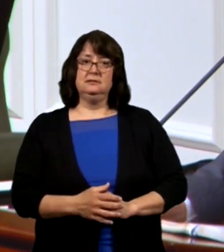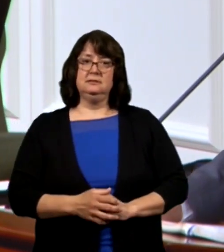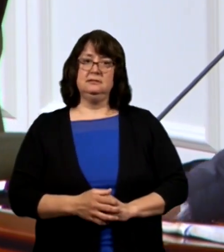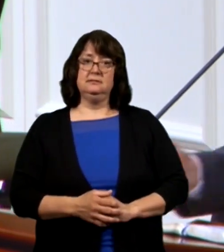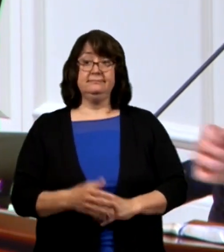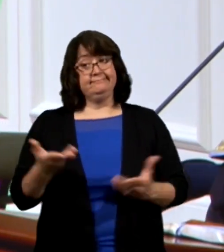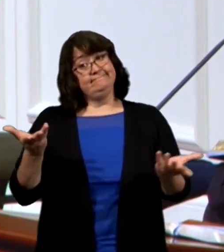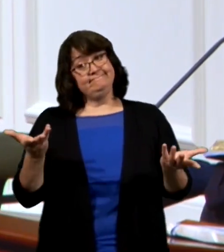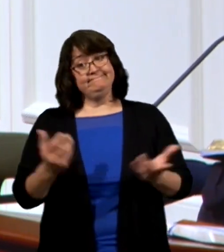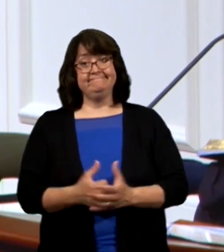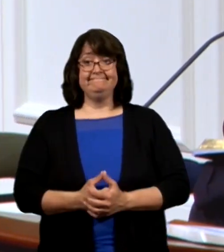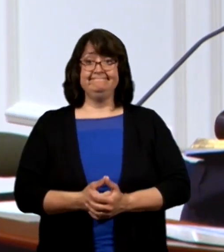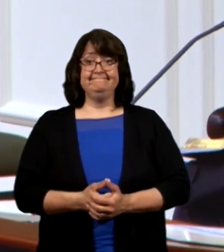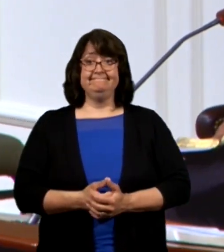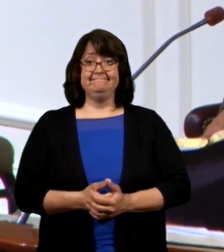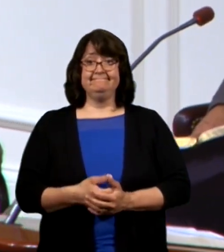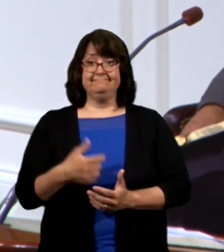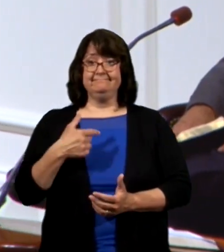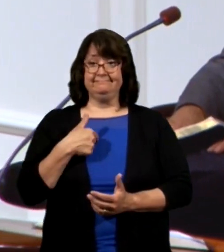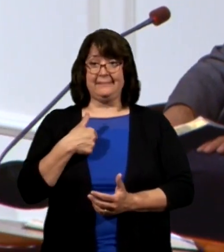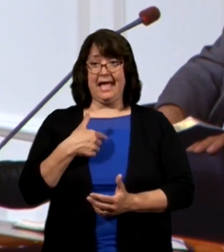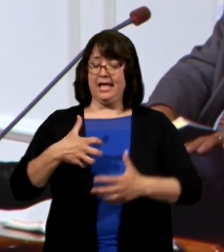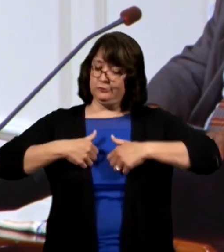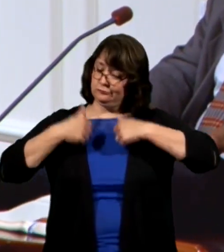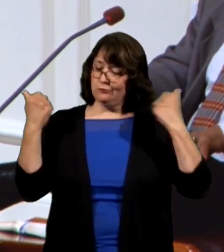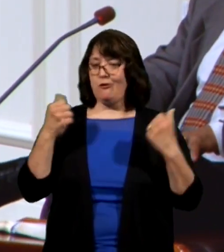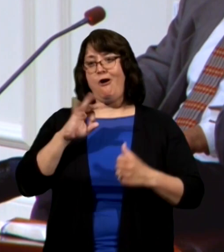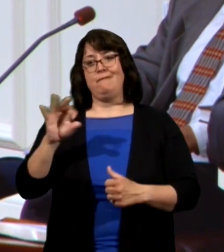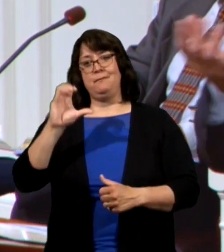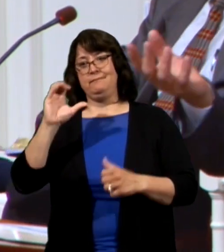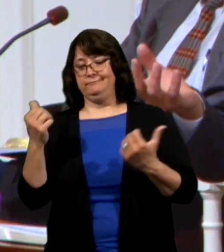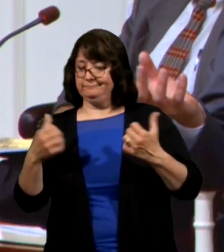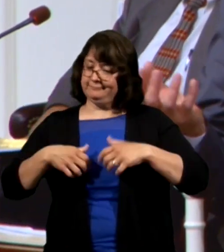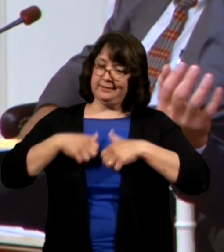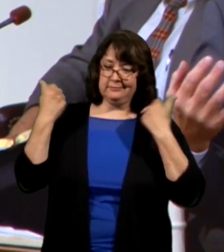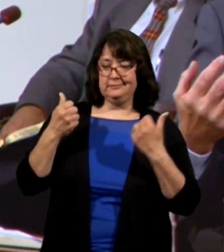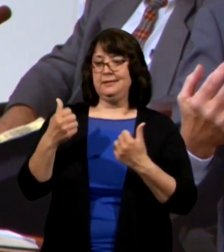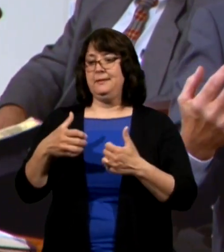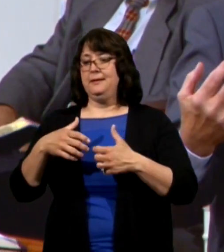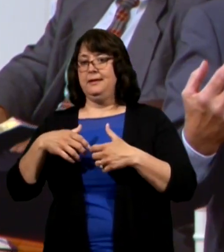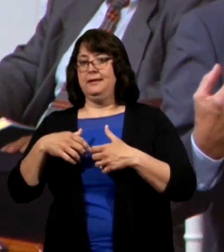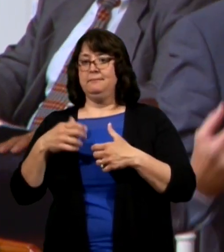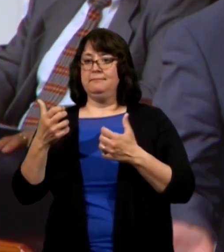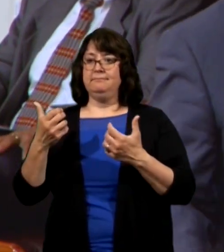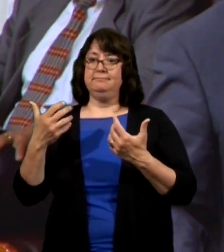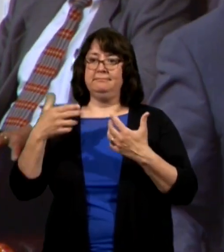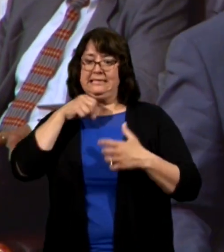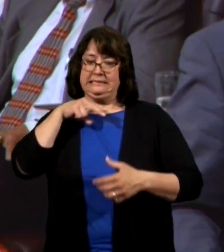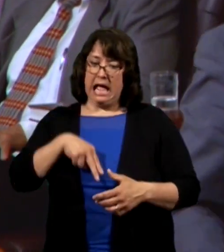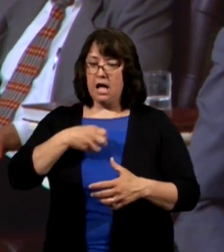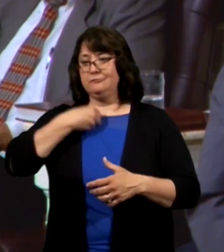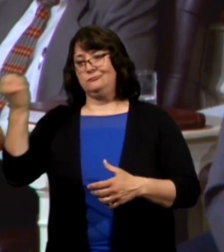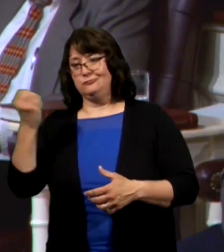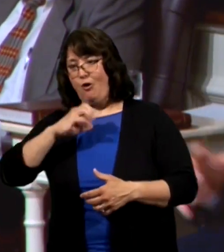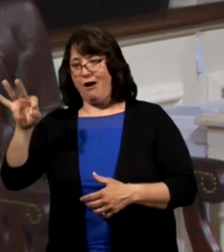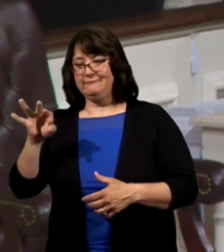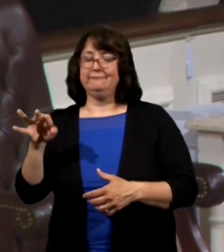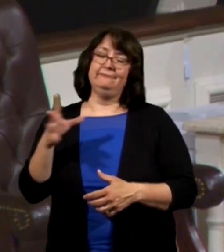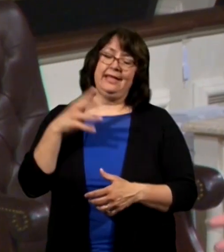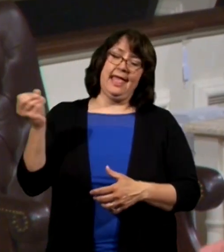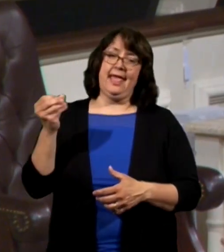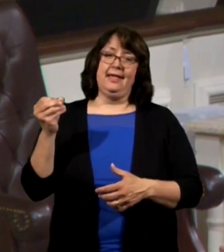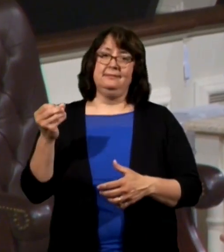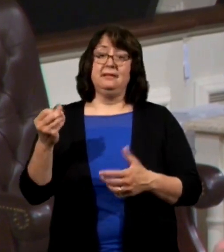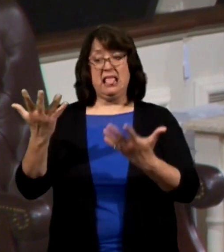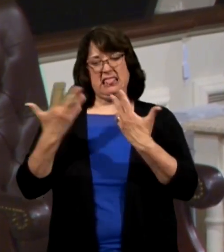hey I shucked off my coat took off my dress shirt tie for mercy sake